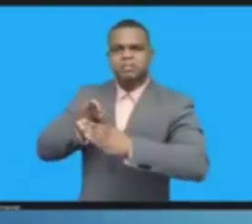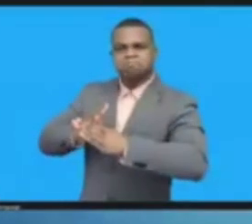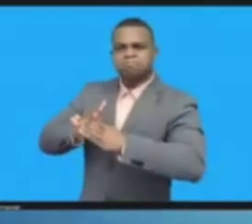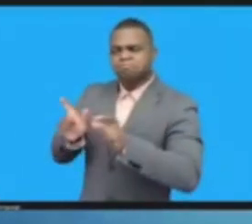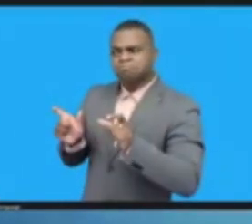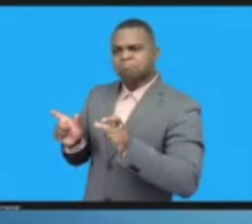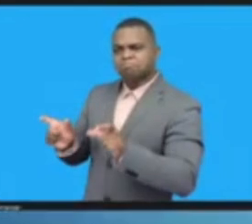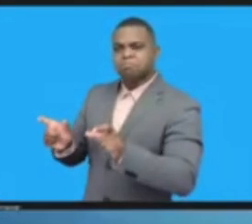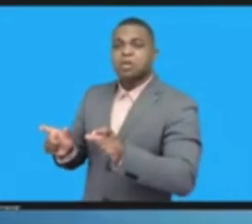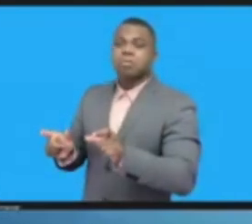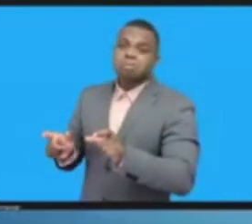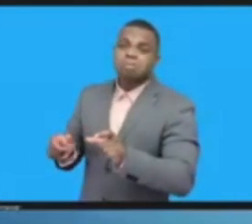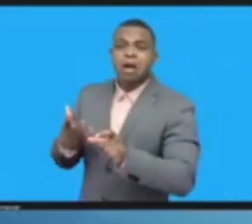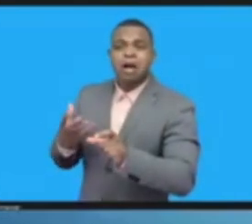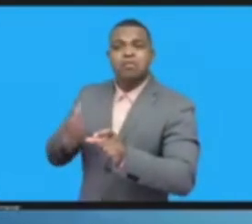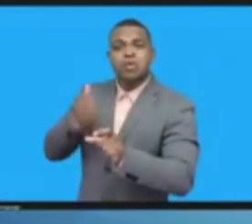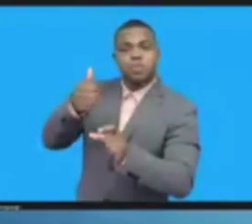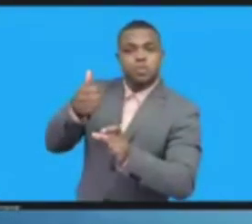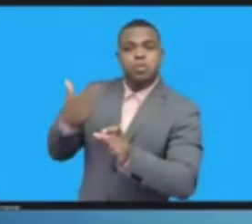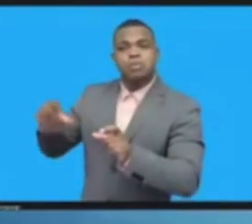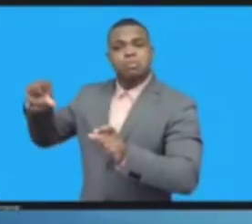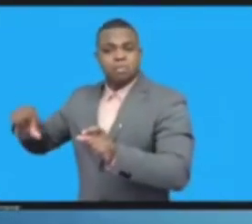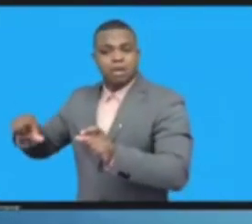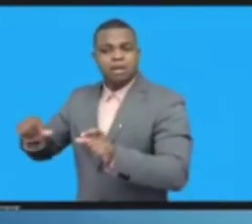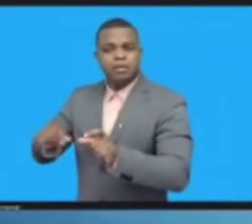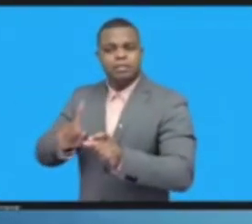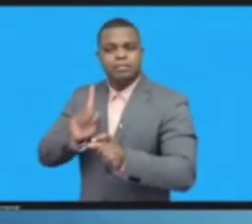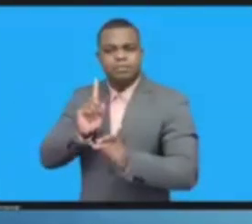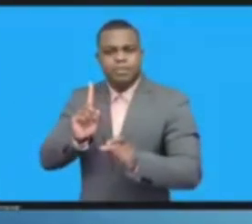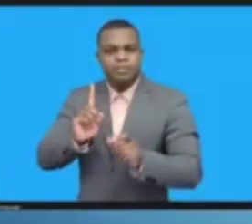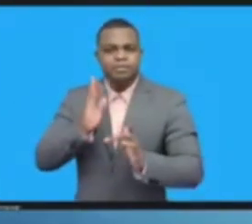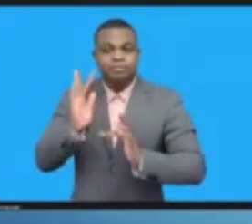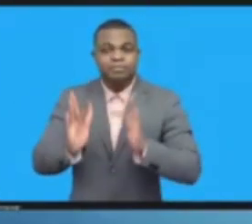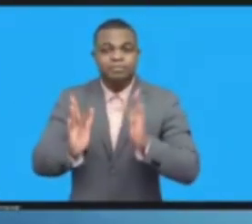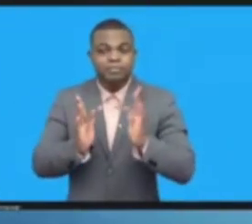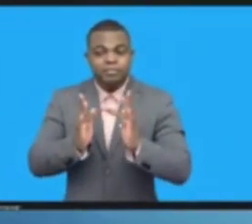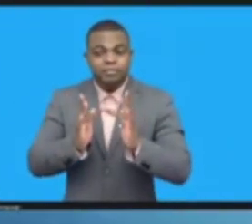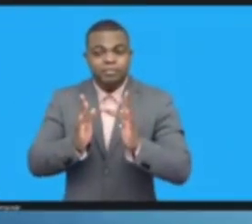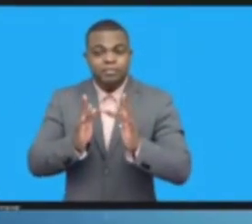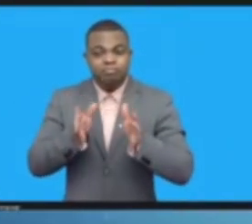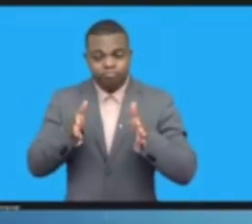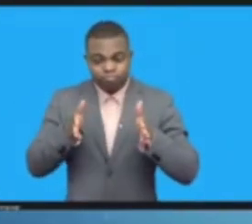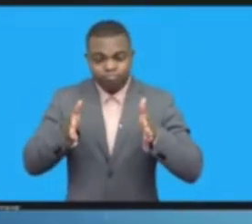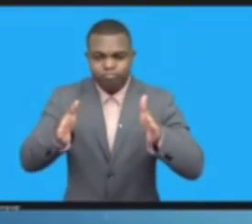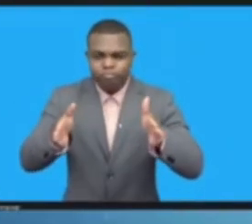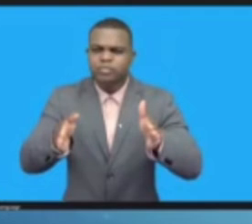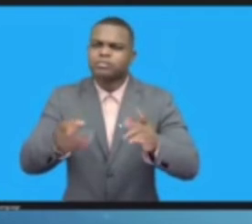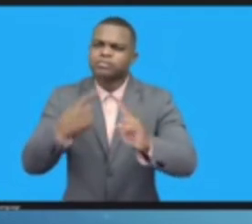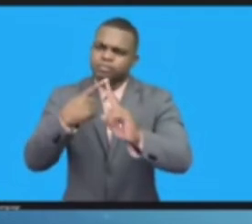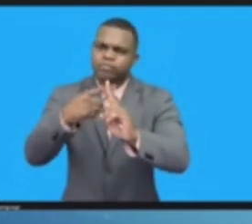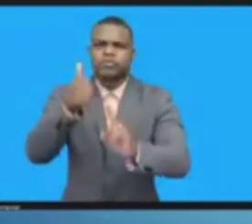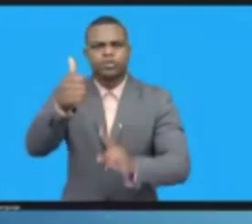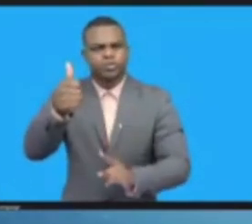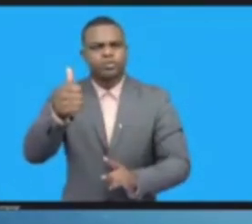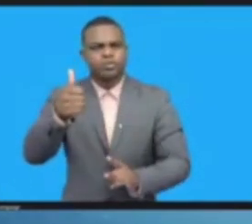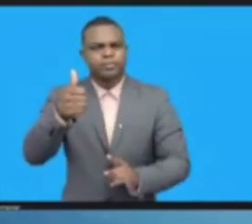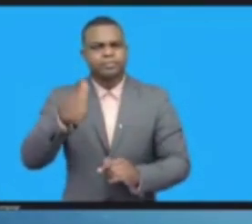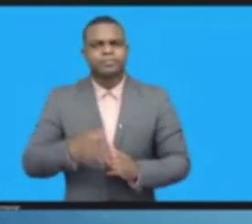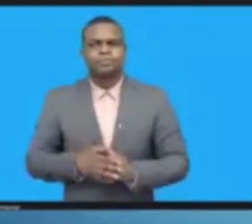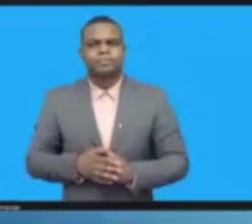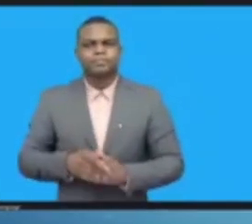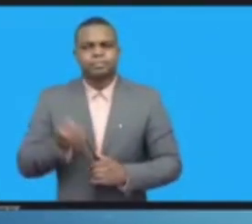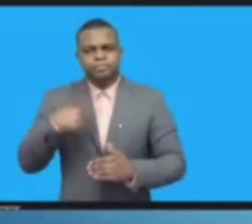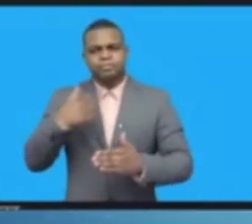ICANN is a part of an Internet ecosystem and I have some of my friends here from the ITF, AIB and other ones and the